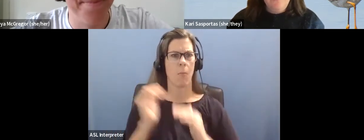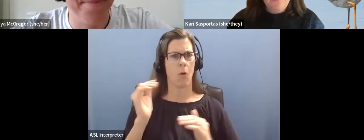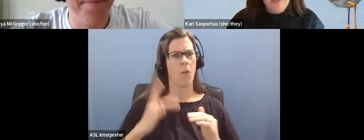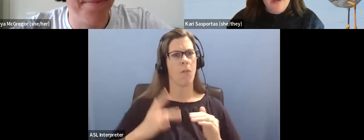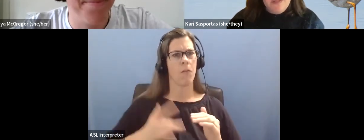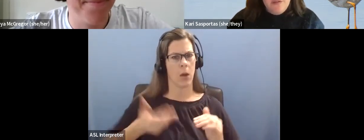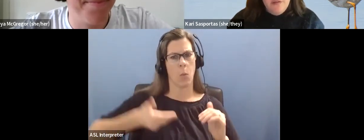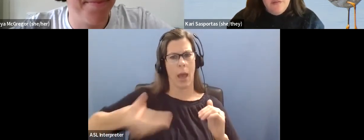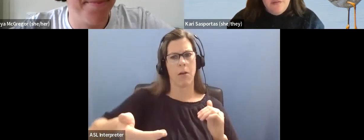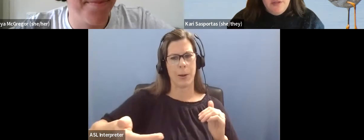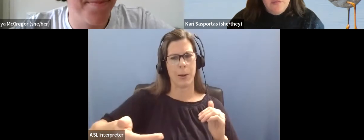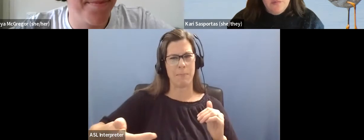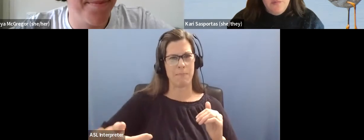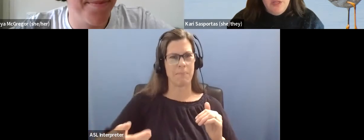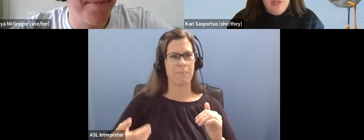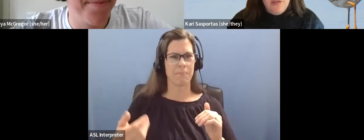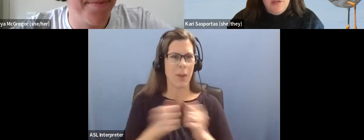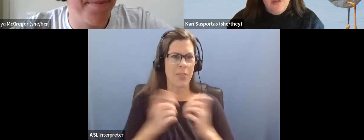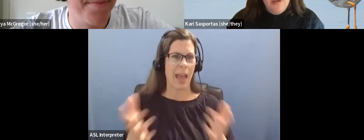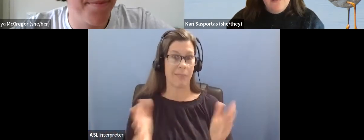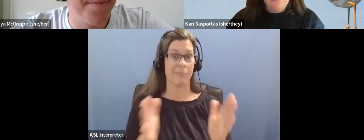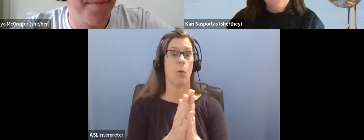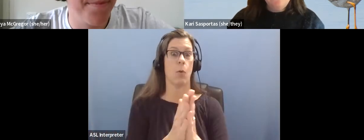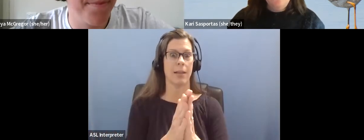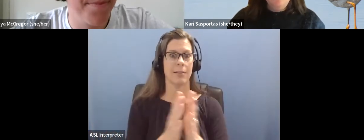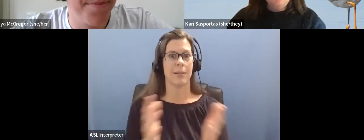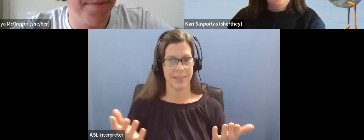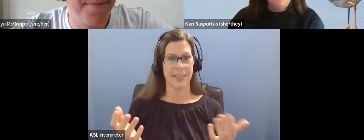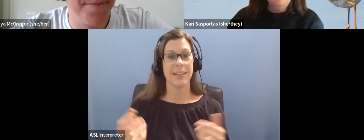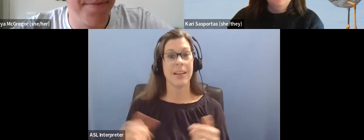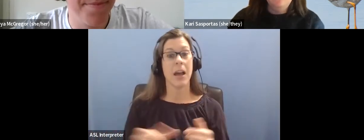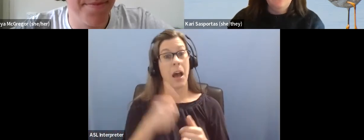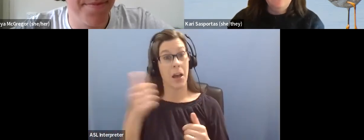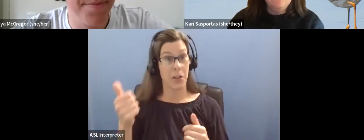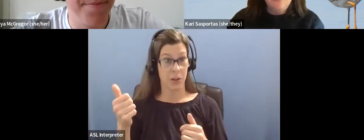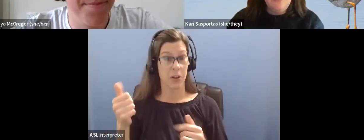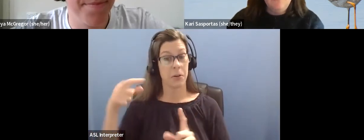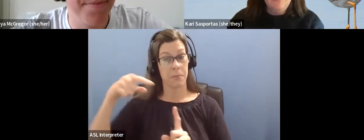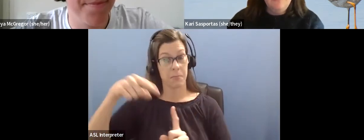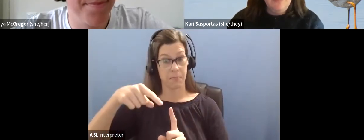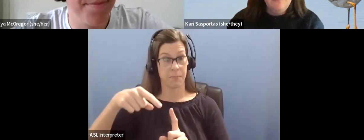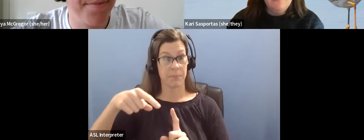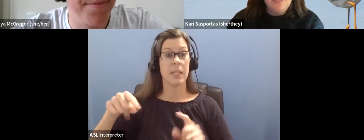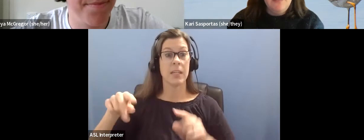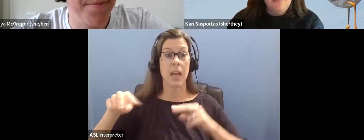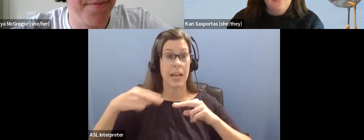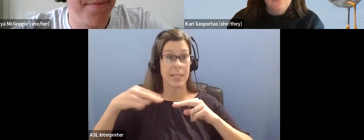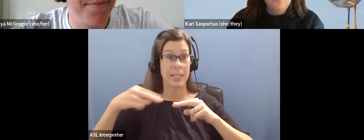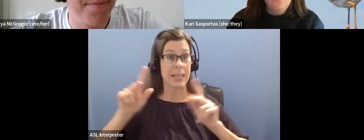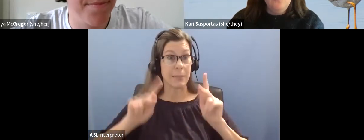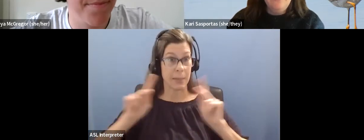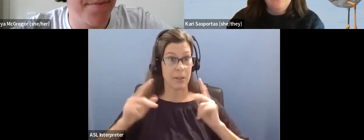Um, I would say another thing for me, autistic people tend to have a lot of anxiety about things that